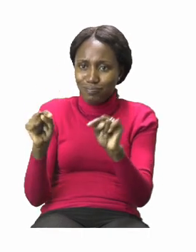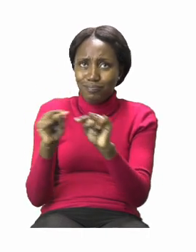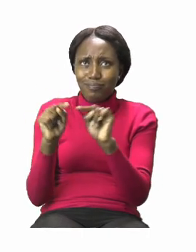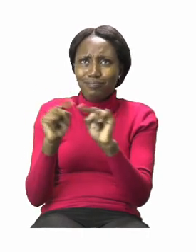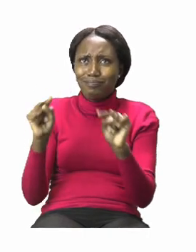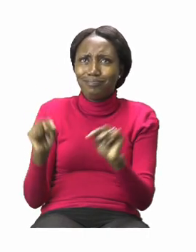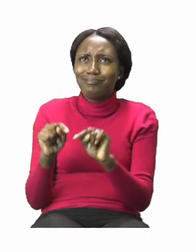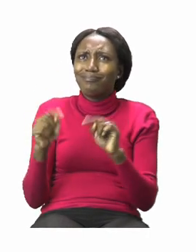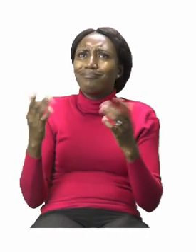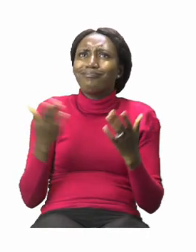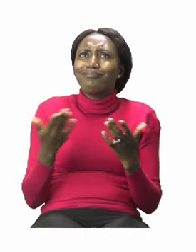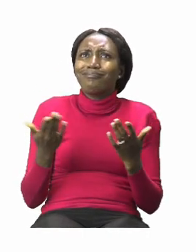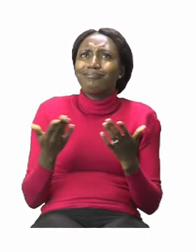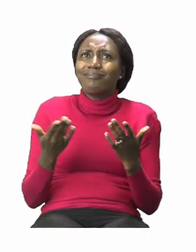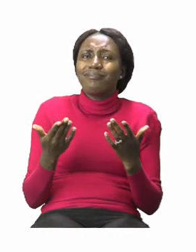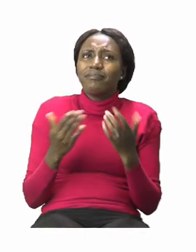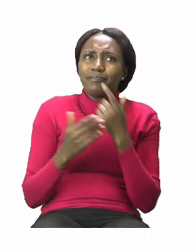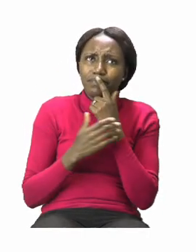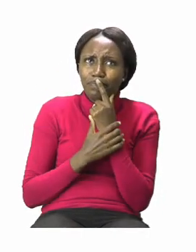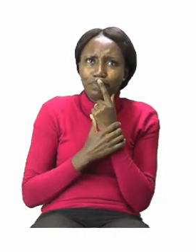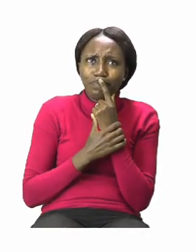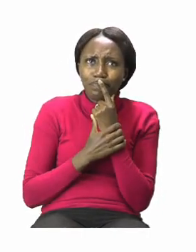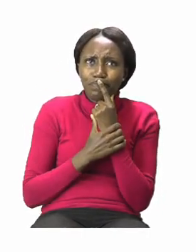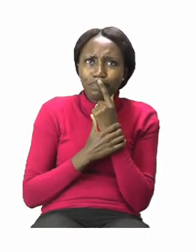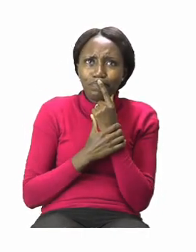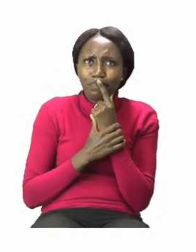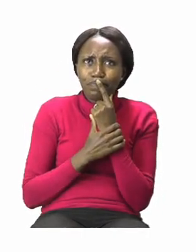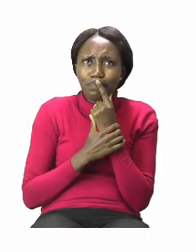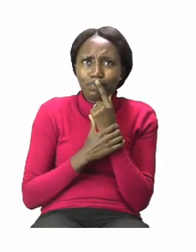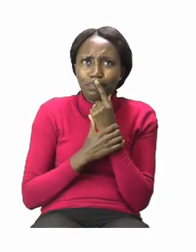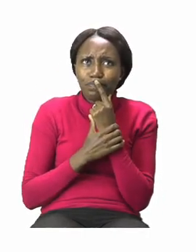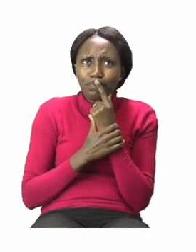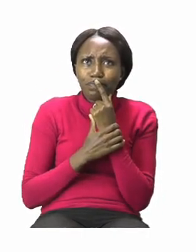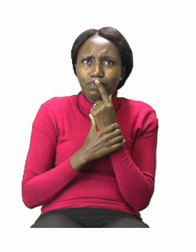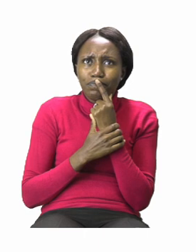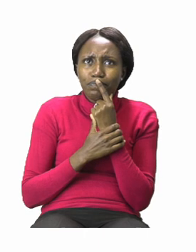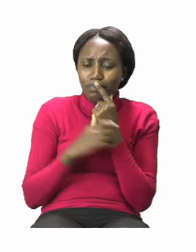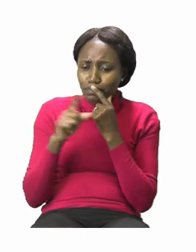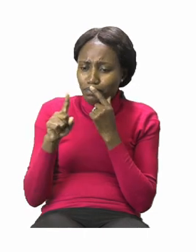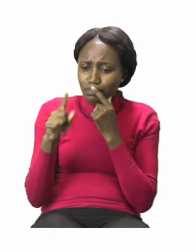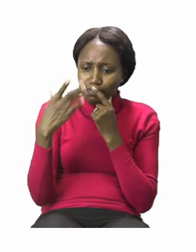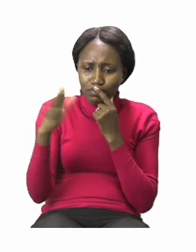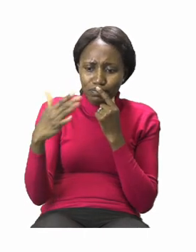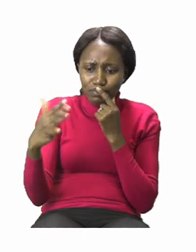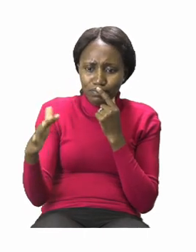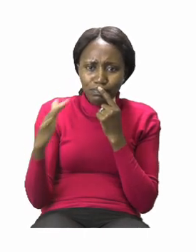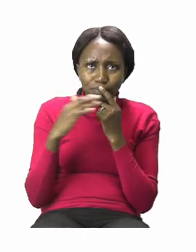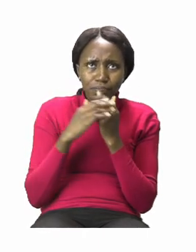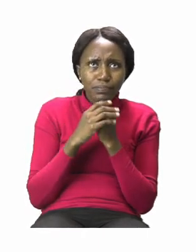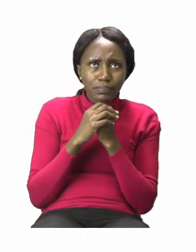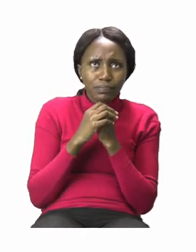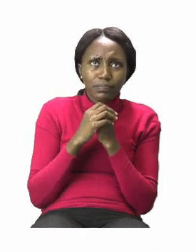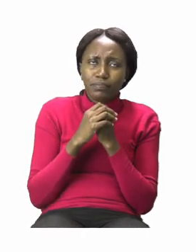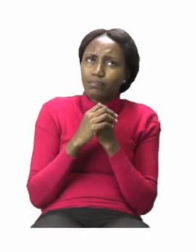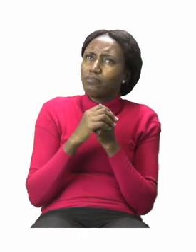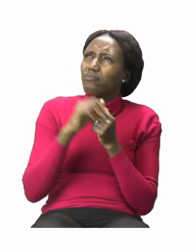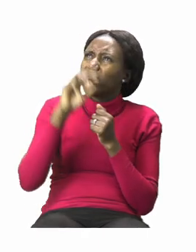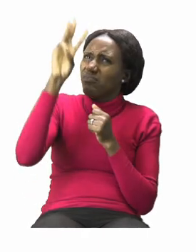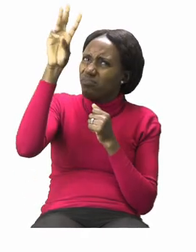We've already used one number. So we're not going to take a look at that. So is it the first number we can see?